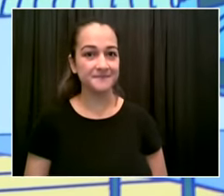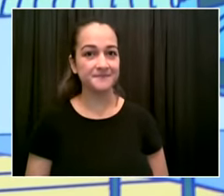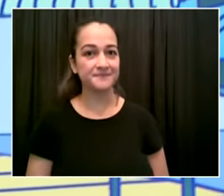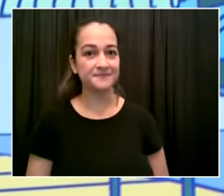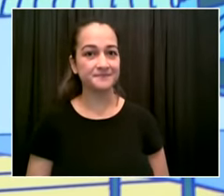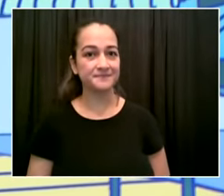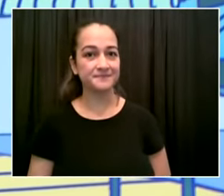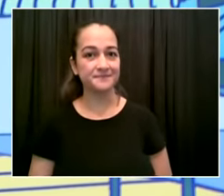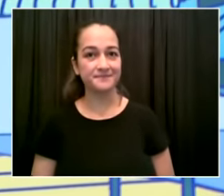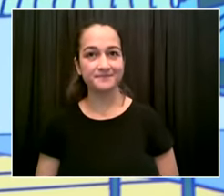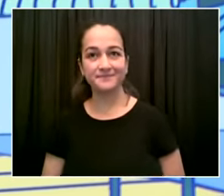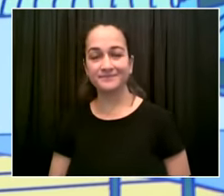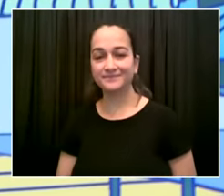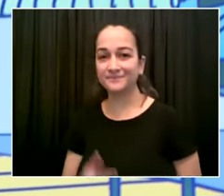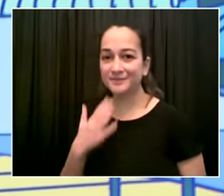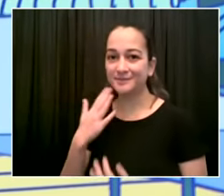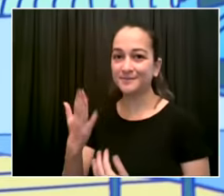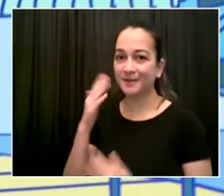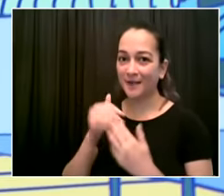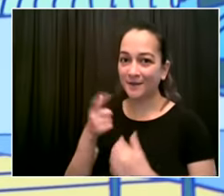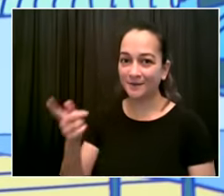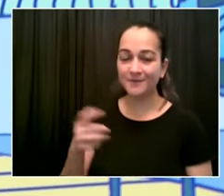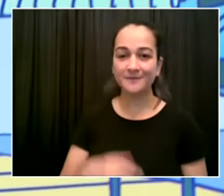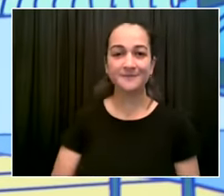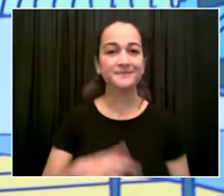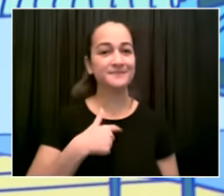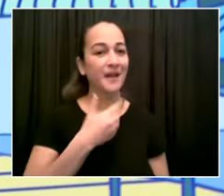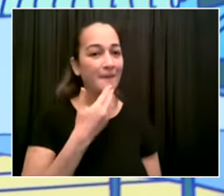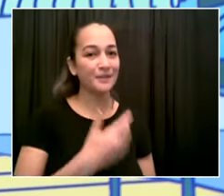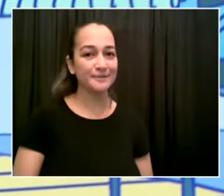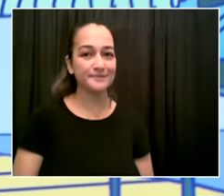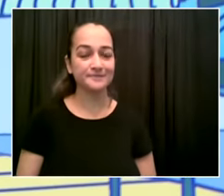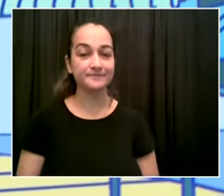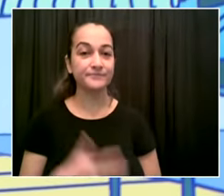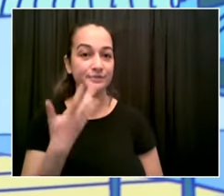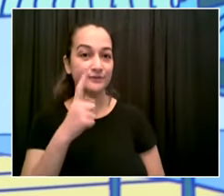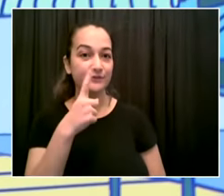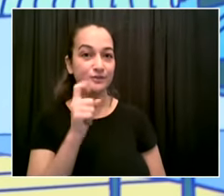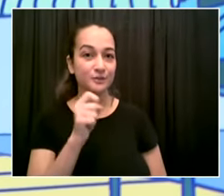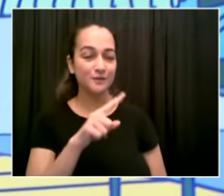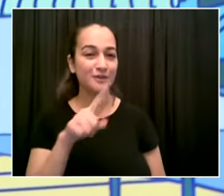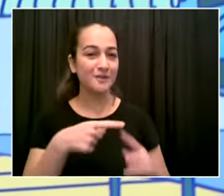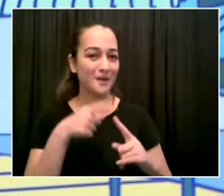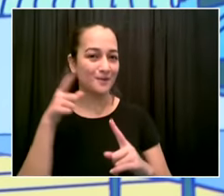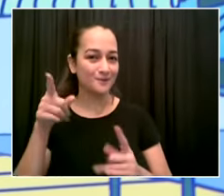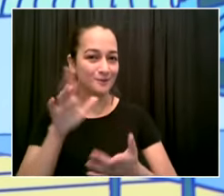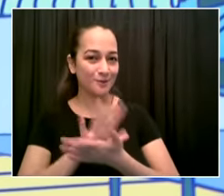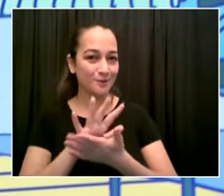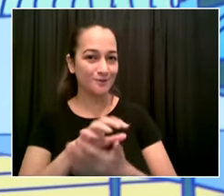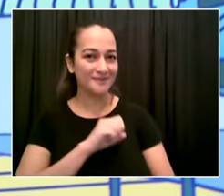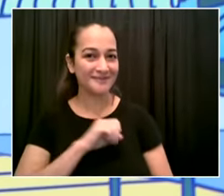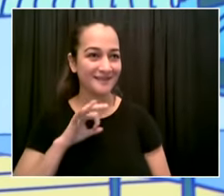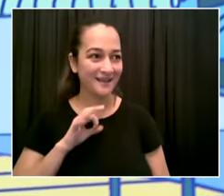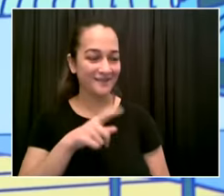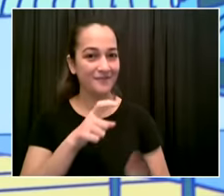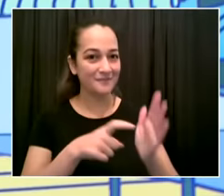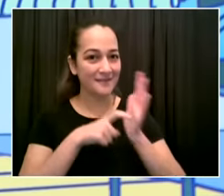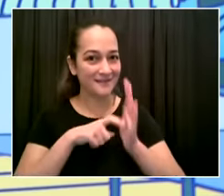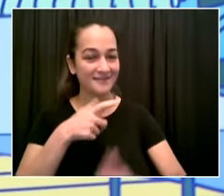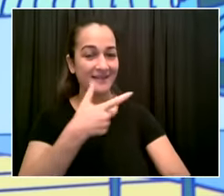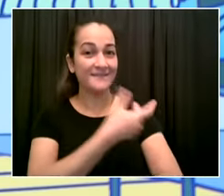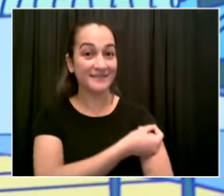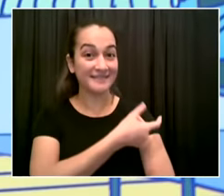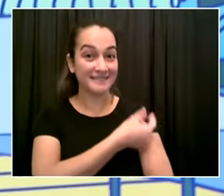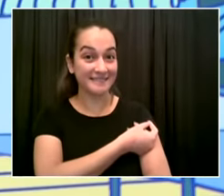my first question is on the mandates um in school obviously you uh decided to make that call yesterday because the fda